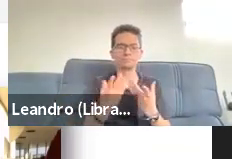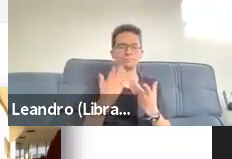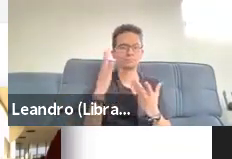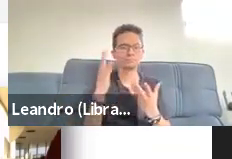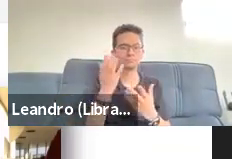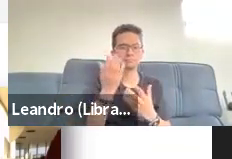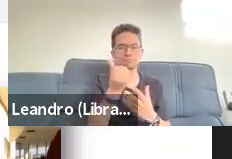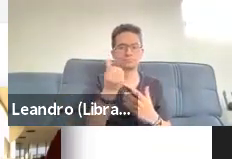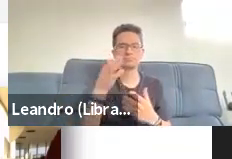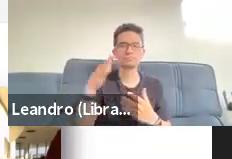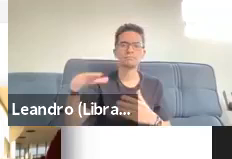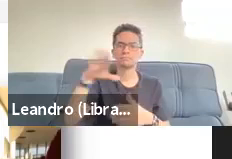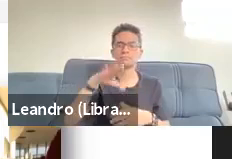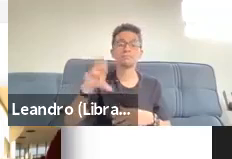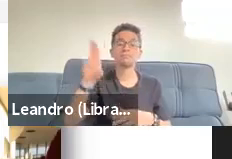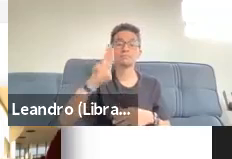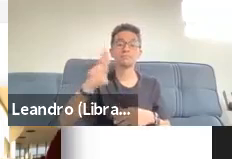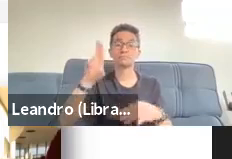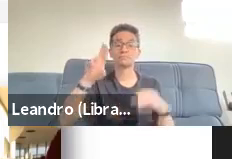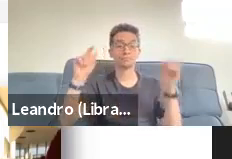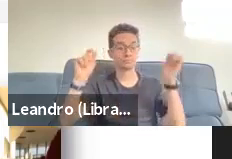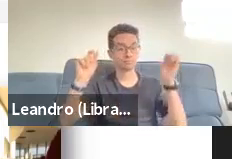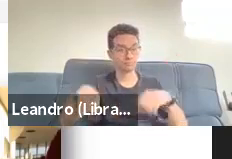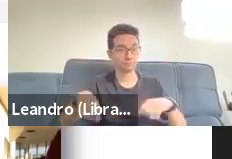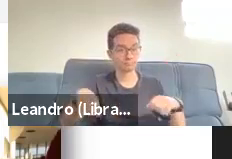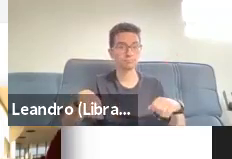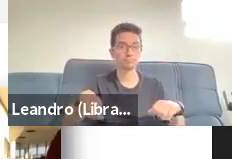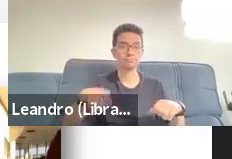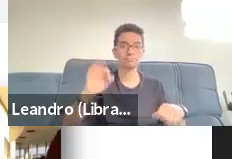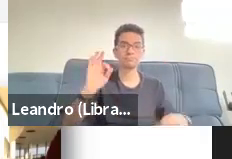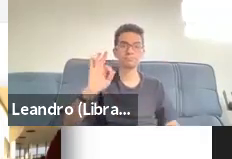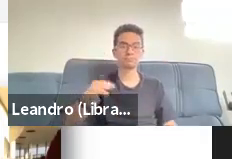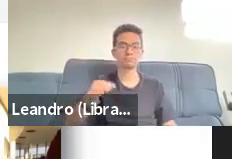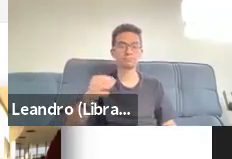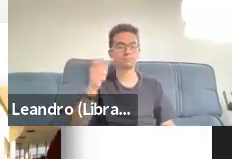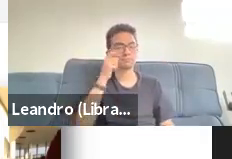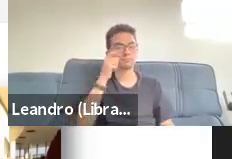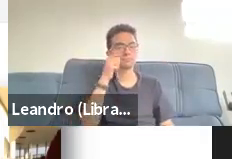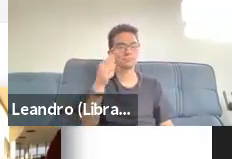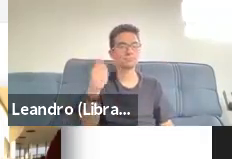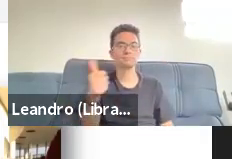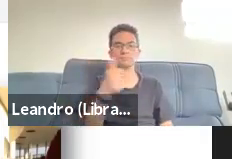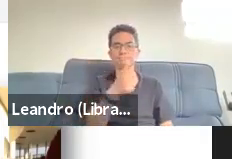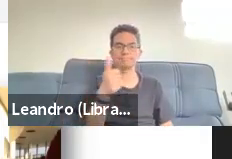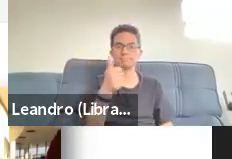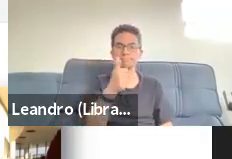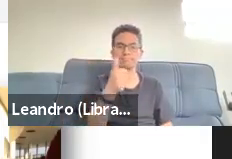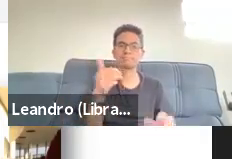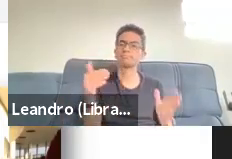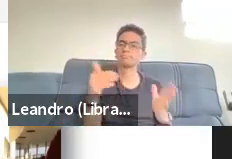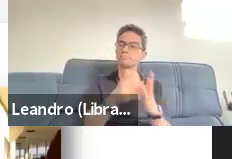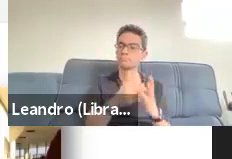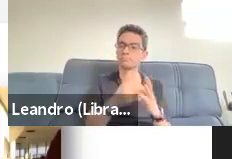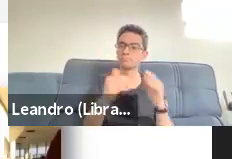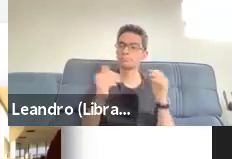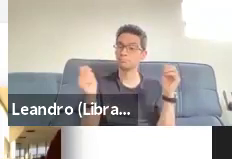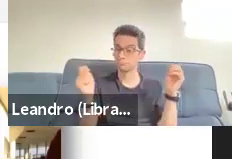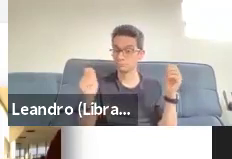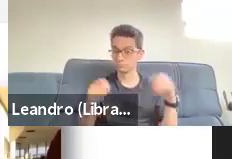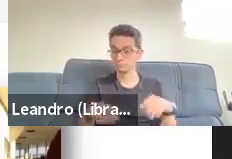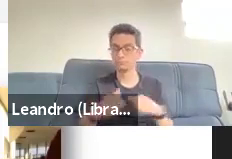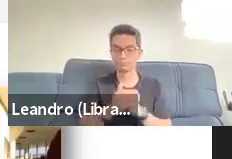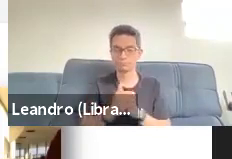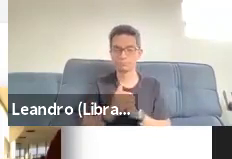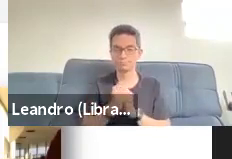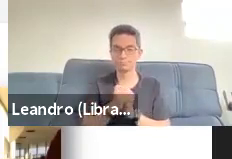over 11 hours of data for analysis. We had four observations with David. We are all pseudonyms, three with Artemisia and with